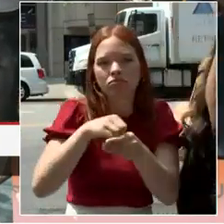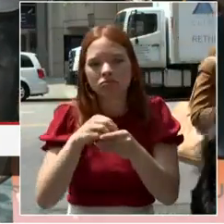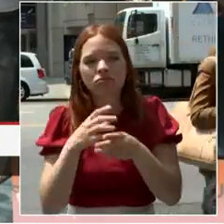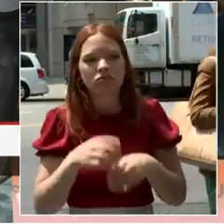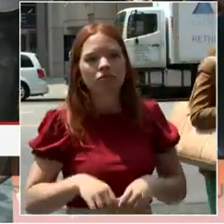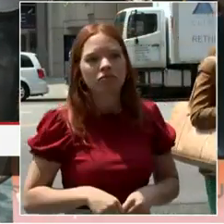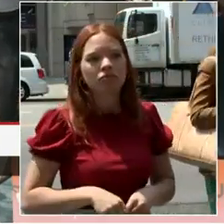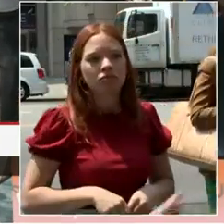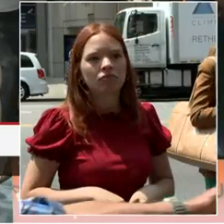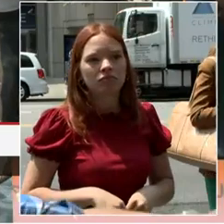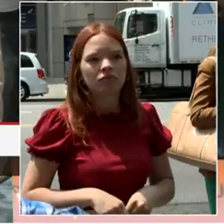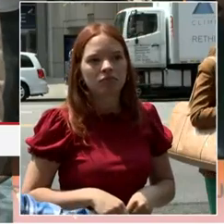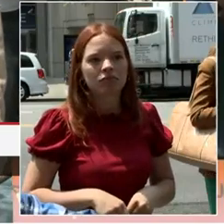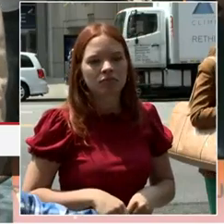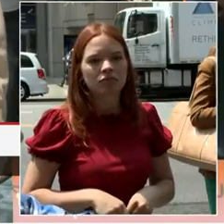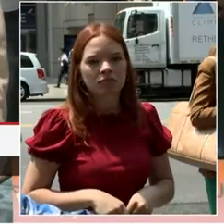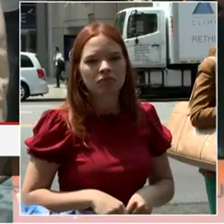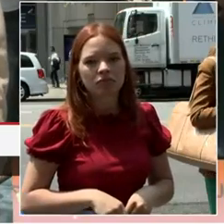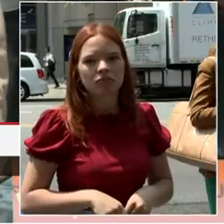Okay.